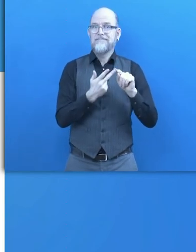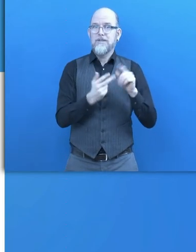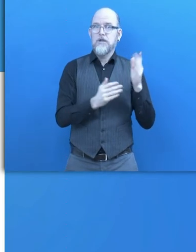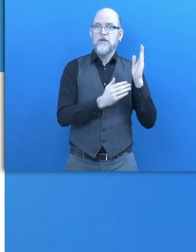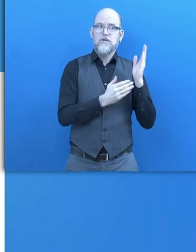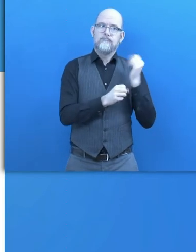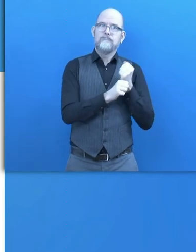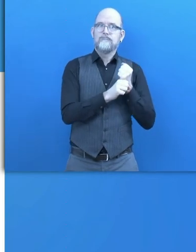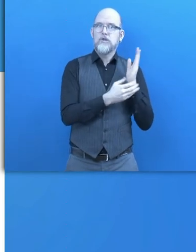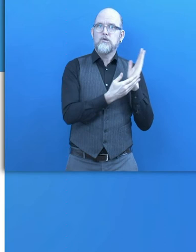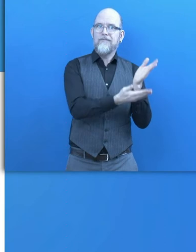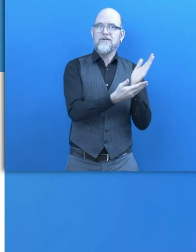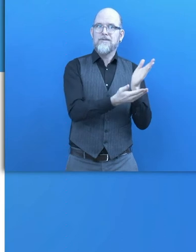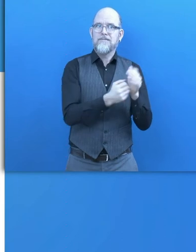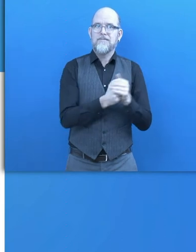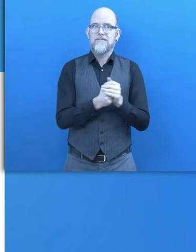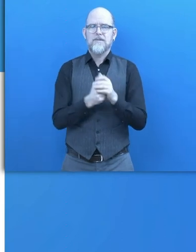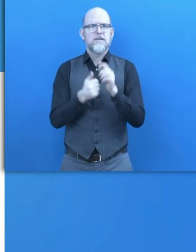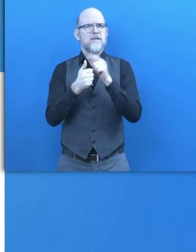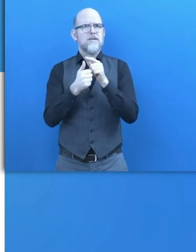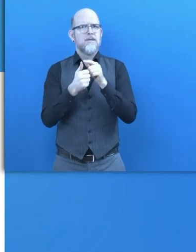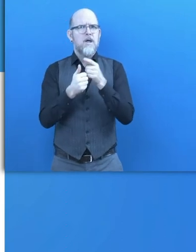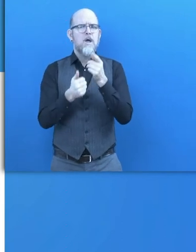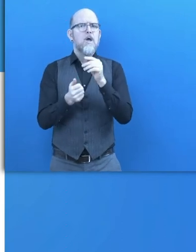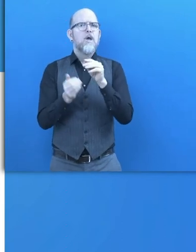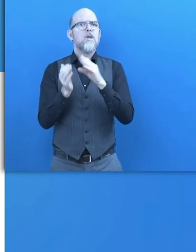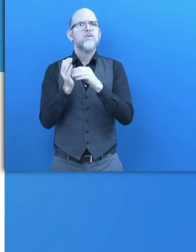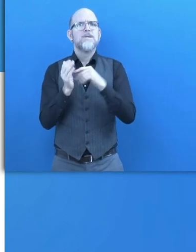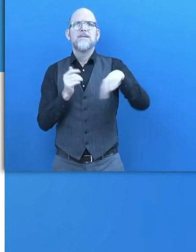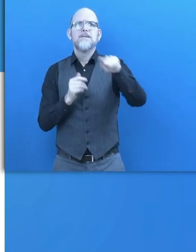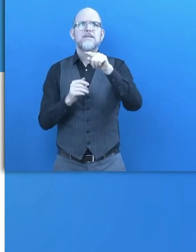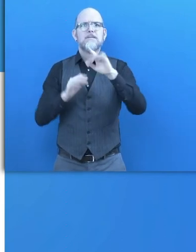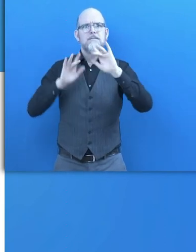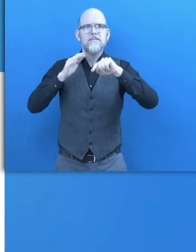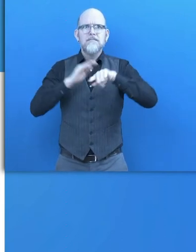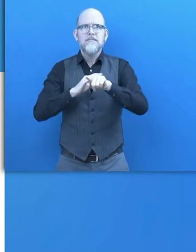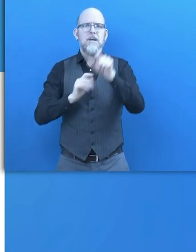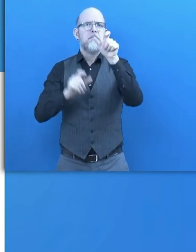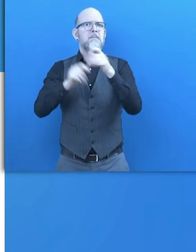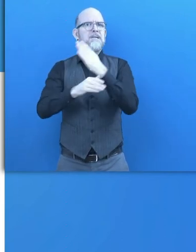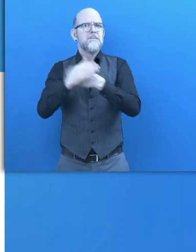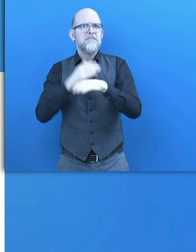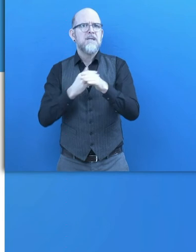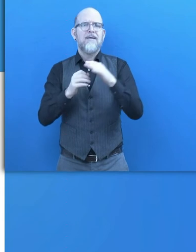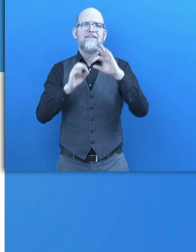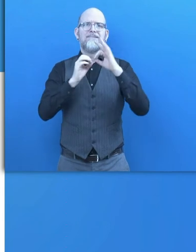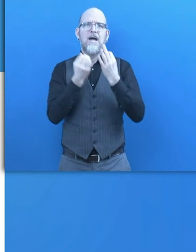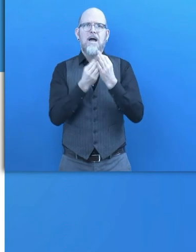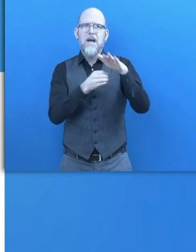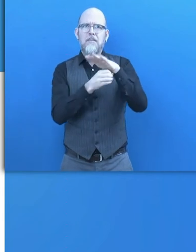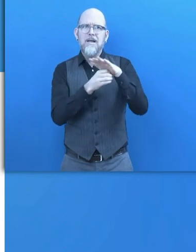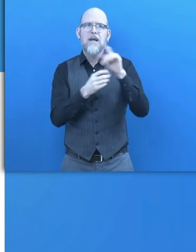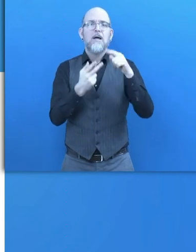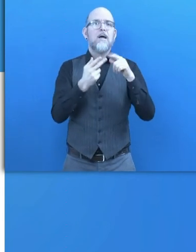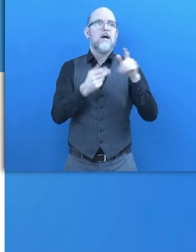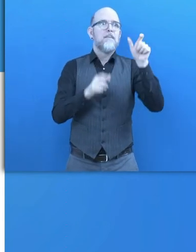The users can be people with disabilities, their family members, friends and other people interested in the